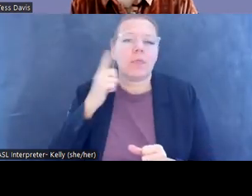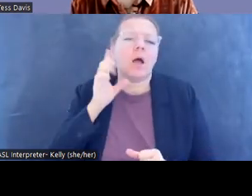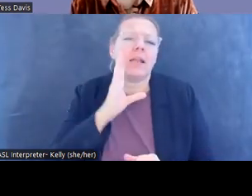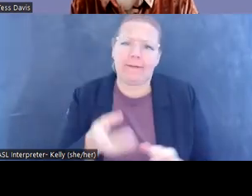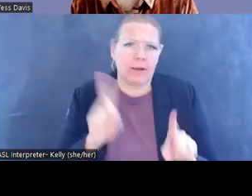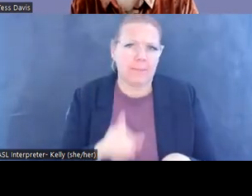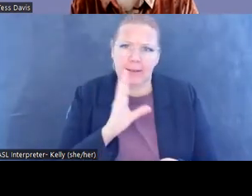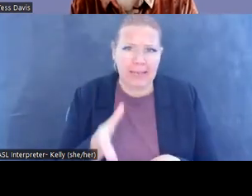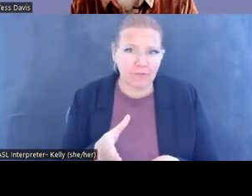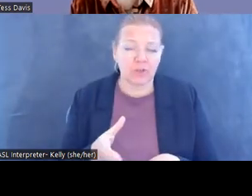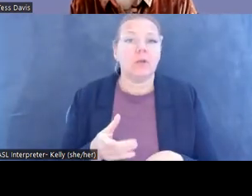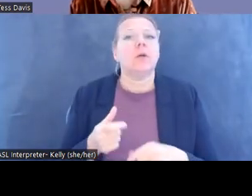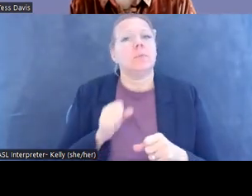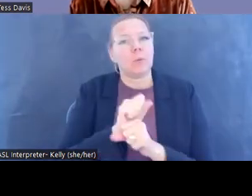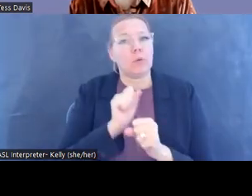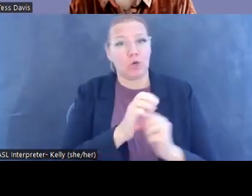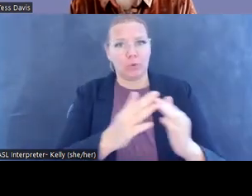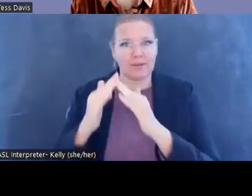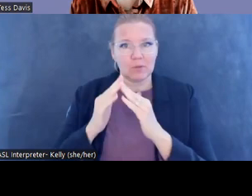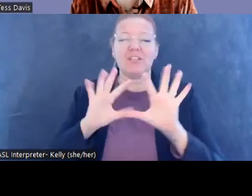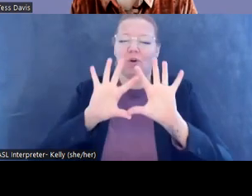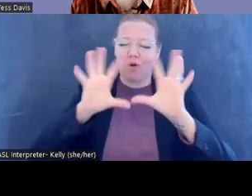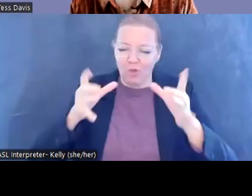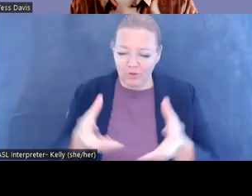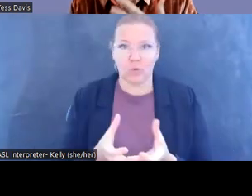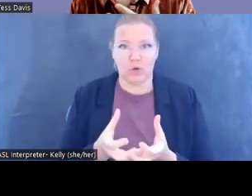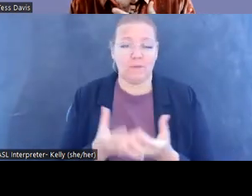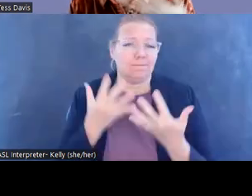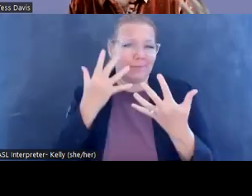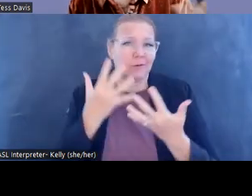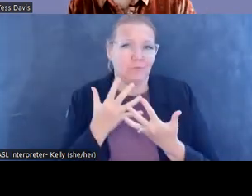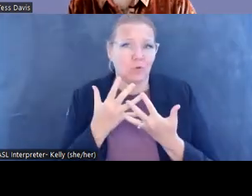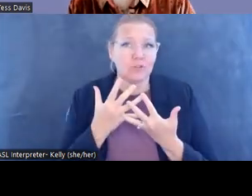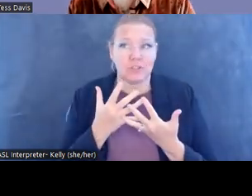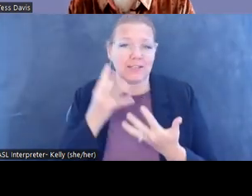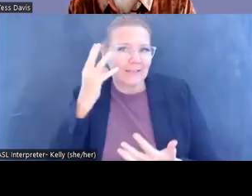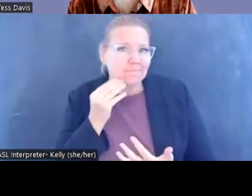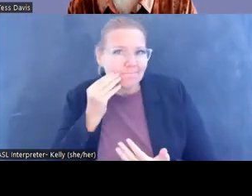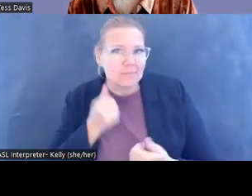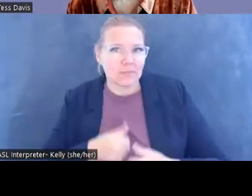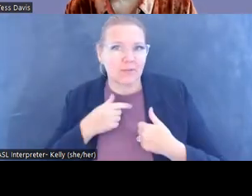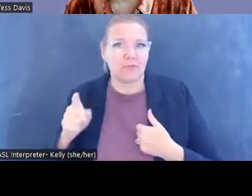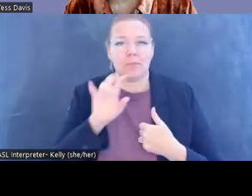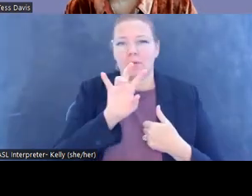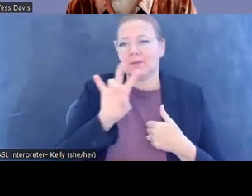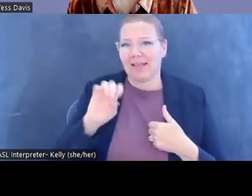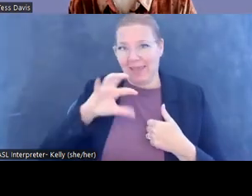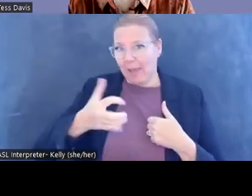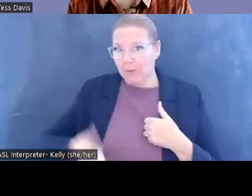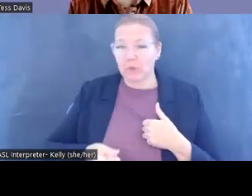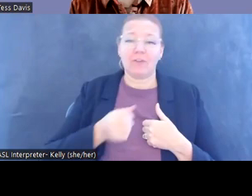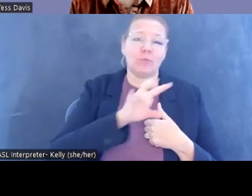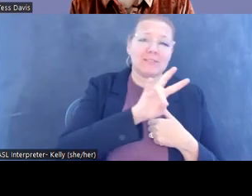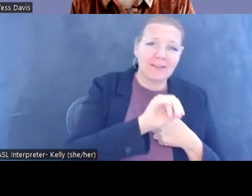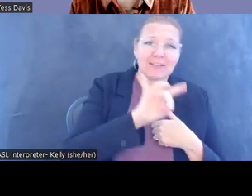We work with communities around the world who are unfortunately living through the tragedy Cambodia suffered in the 70s, 80s, and 90s, that they're living through it